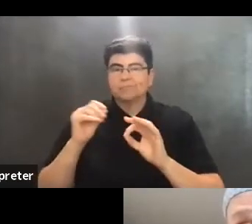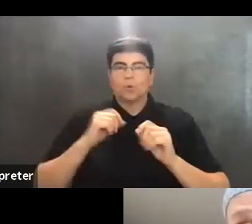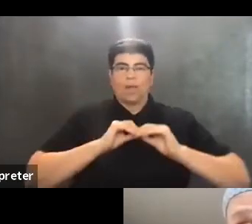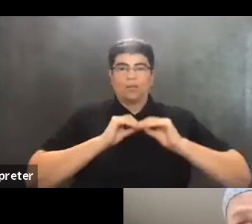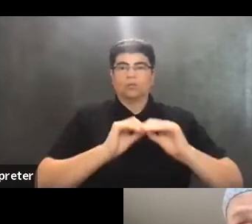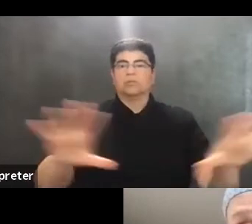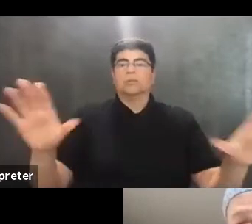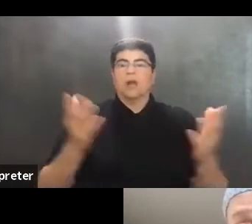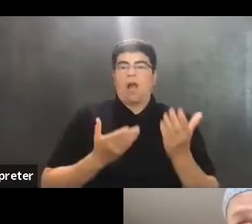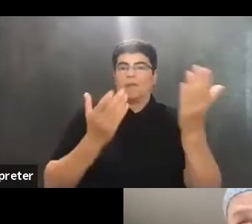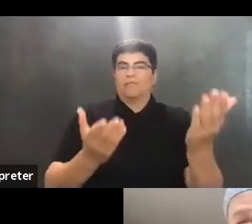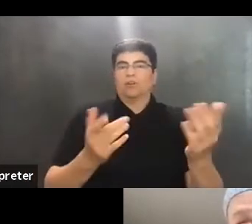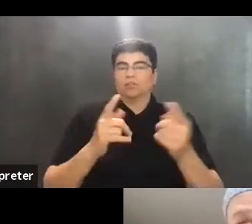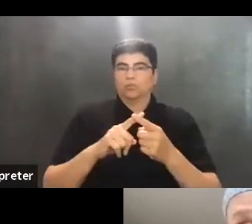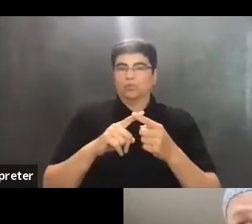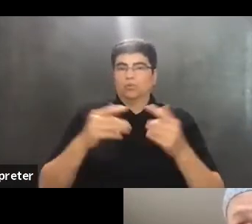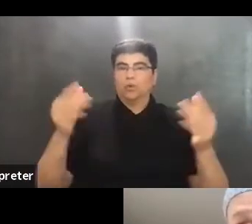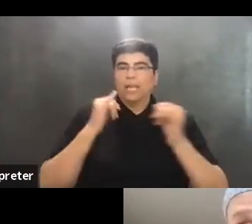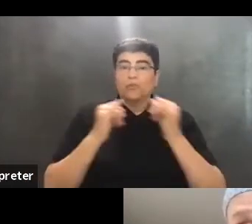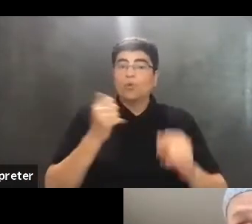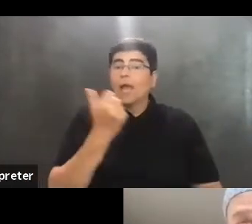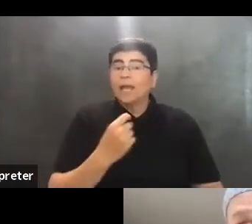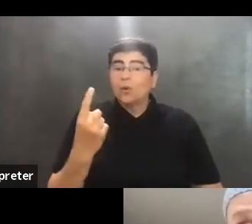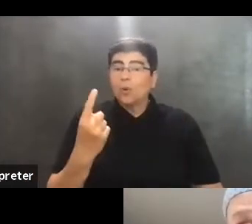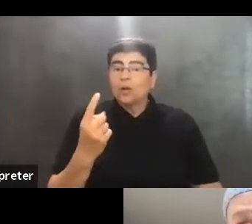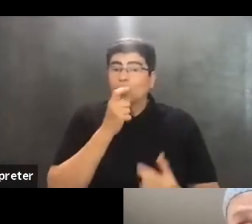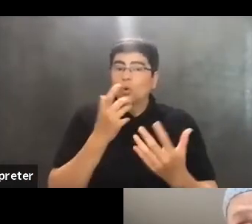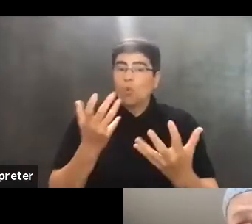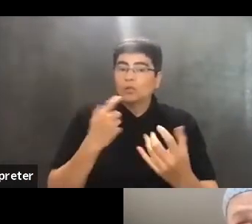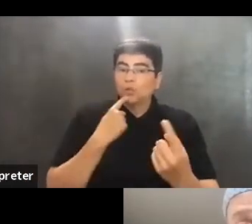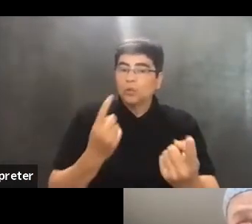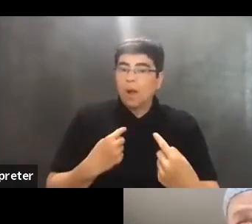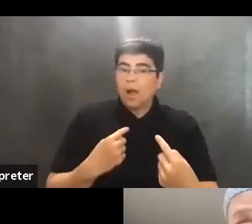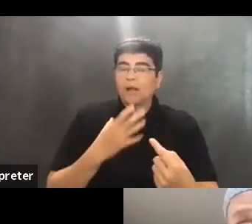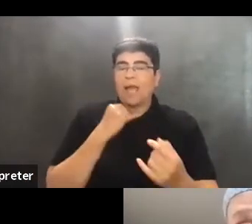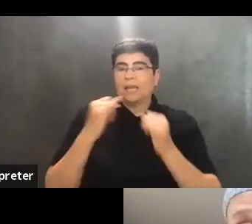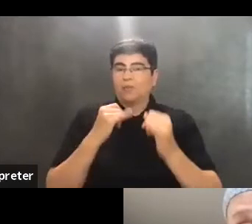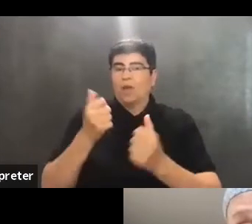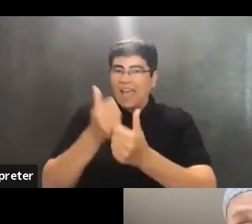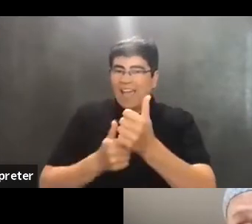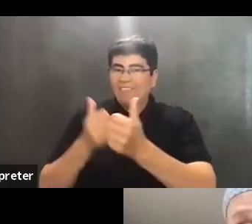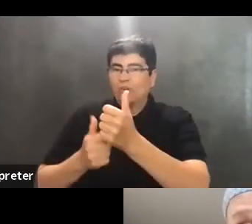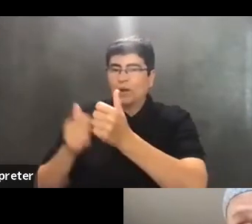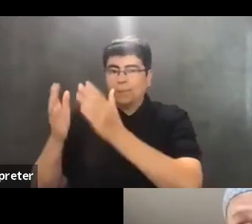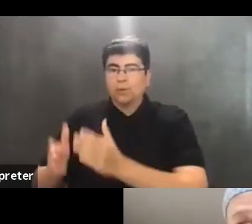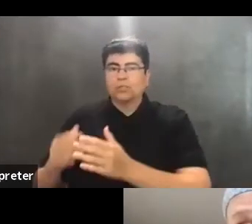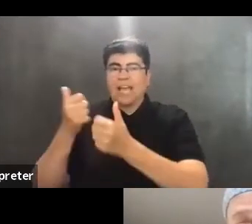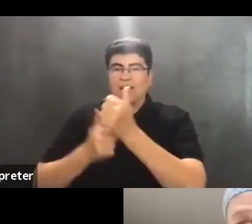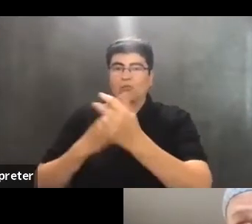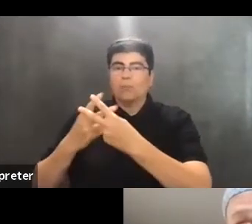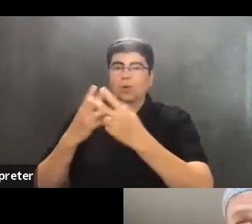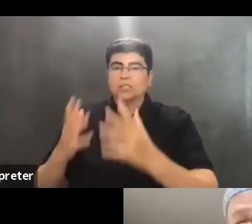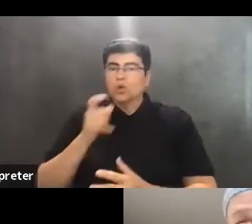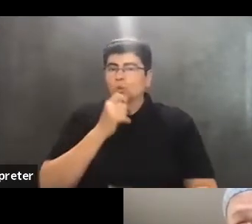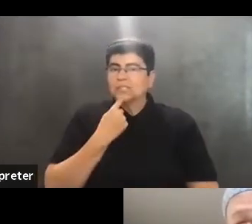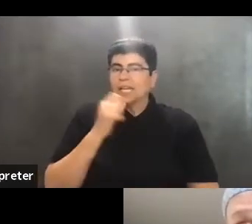offer to interview anyone who responded and interview every single prisoner who said, yes,